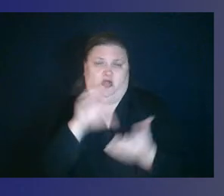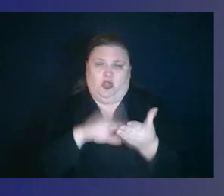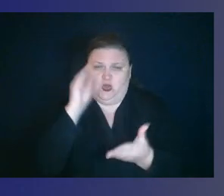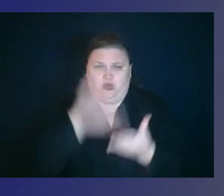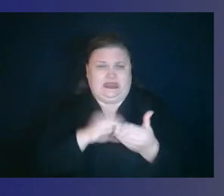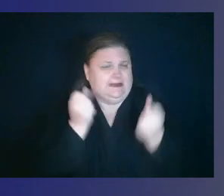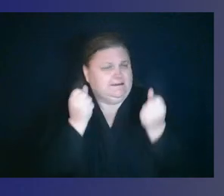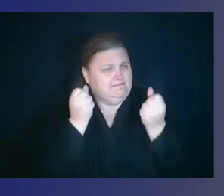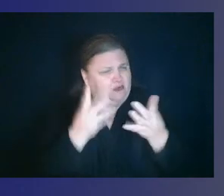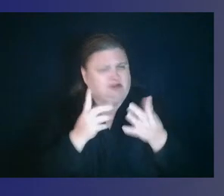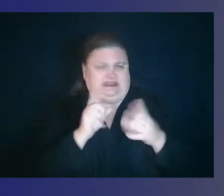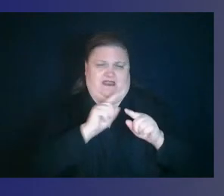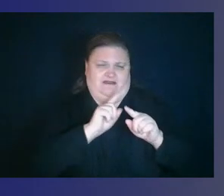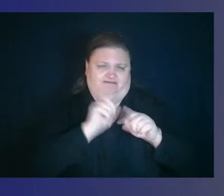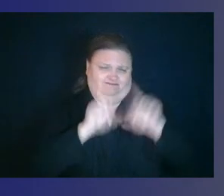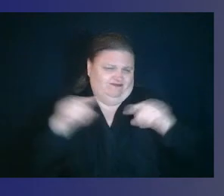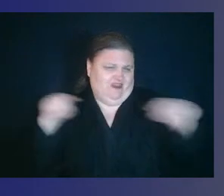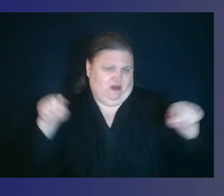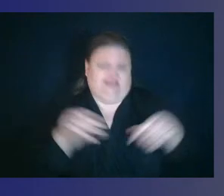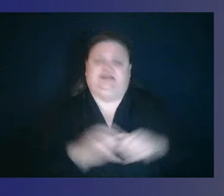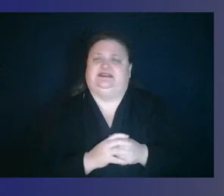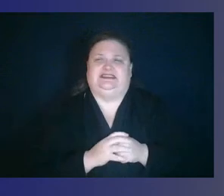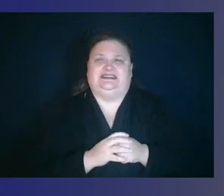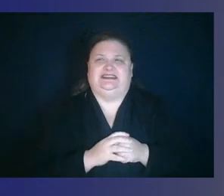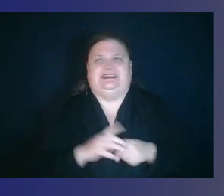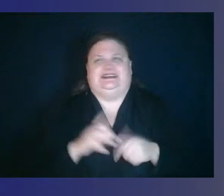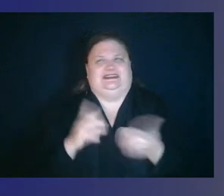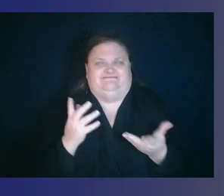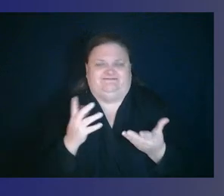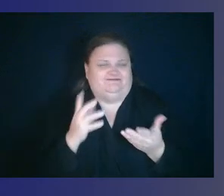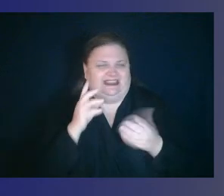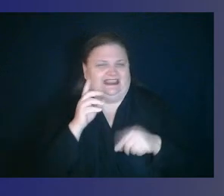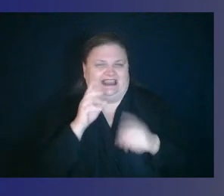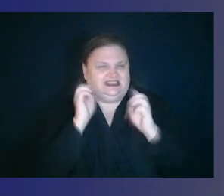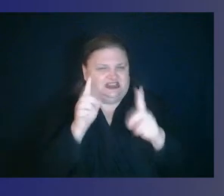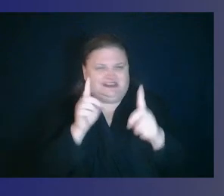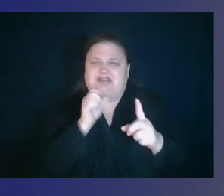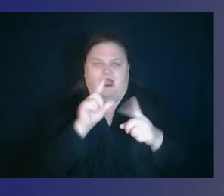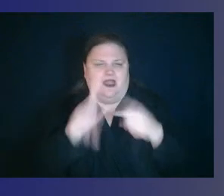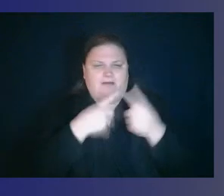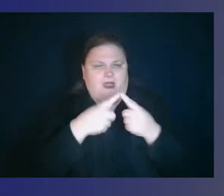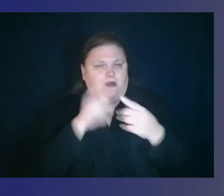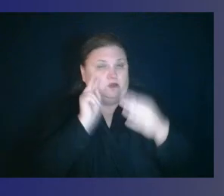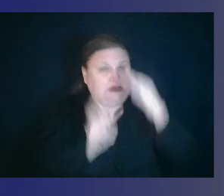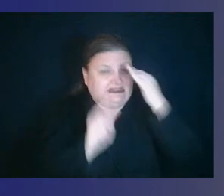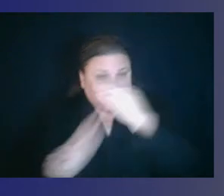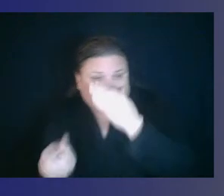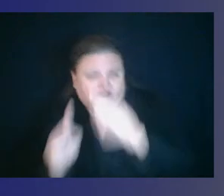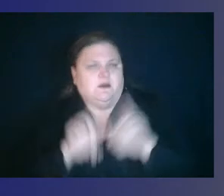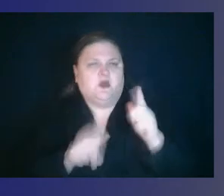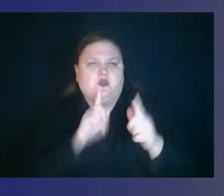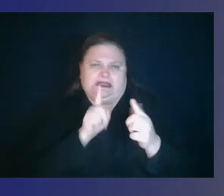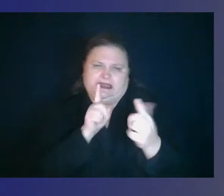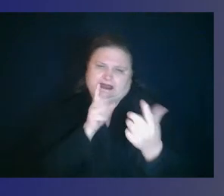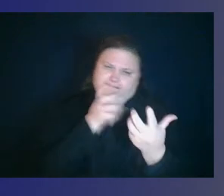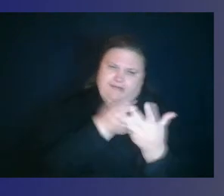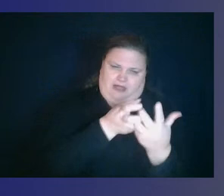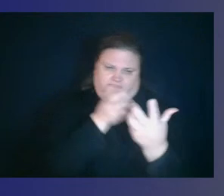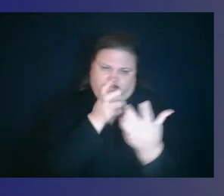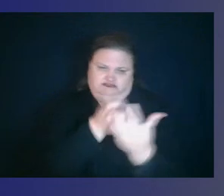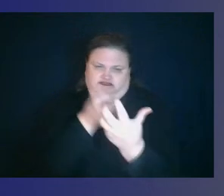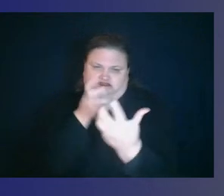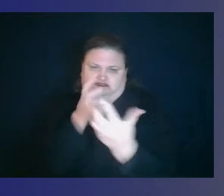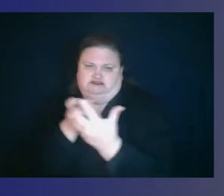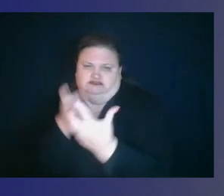work cannot be about predictions, but what truly is needed for our students right now. And in this moment,